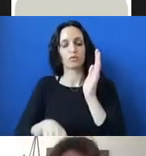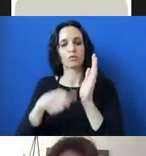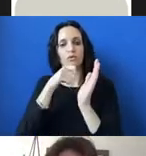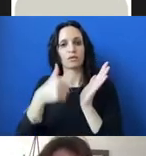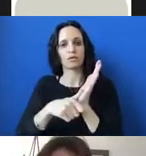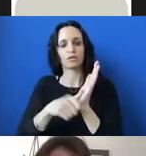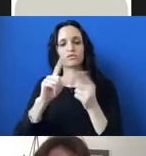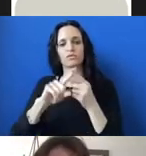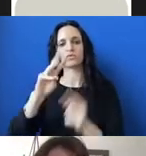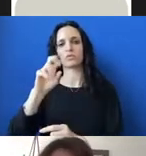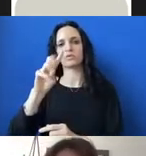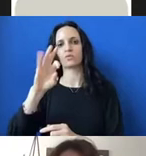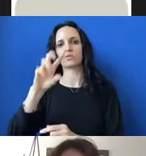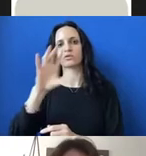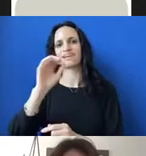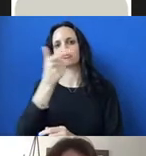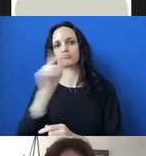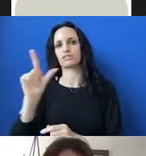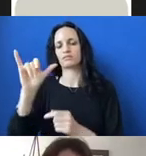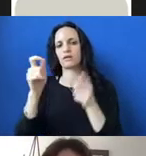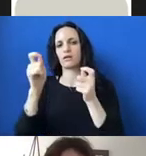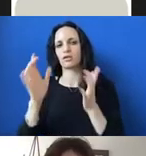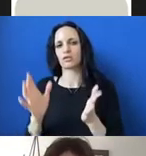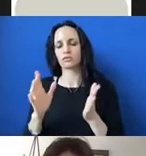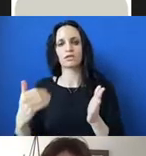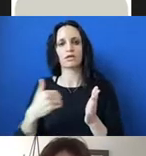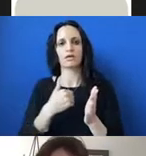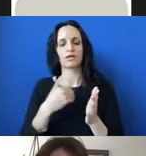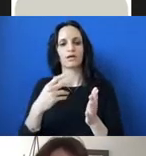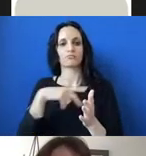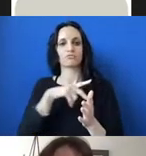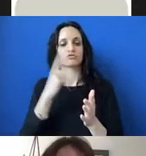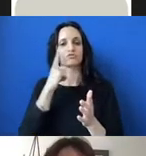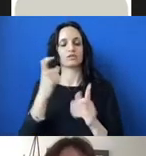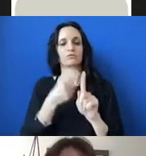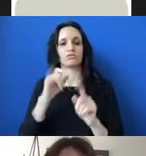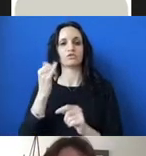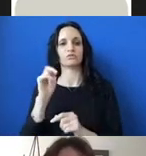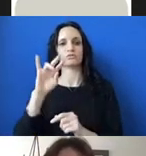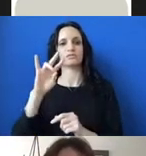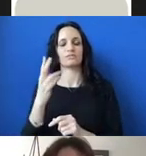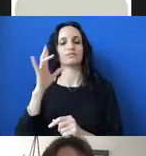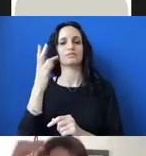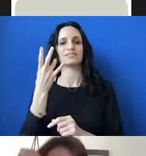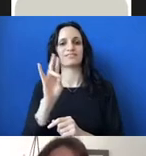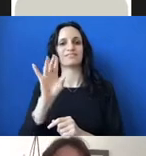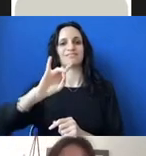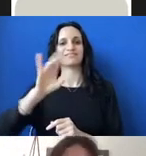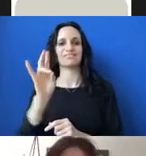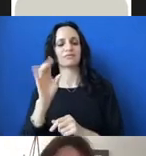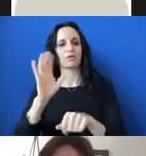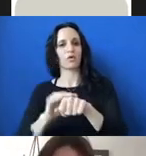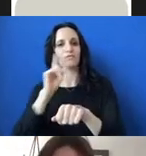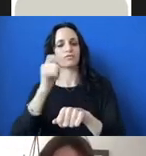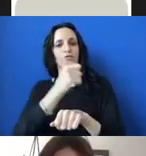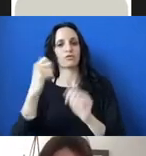Middlesex Gazette. This letter contained a personal dream from January 1787, and a call for any other reader of this